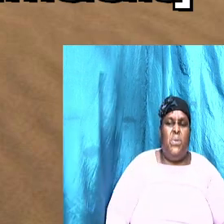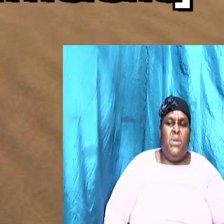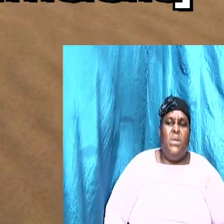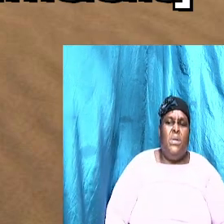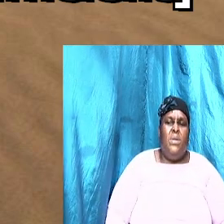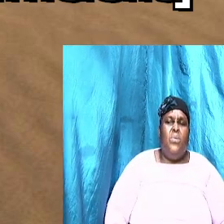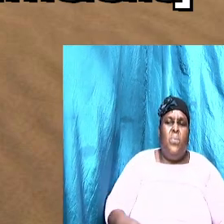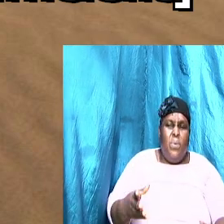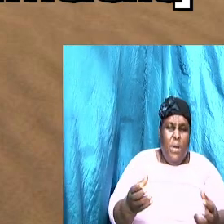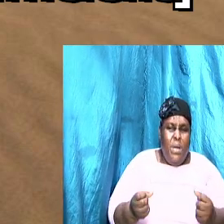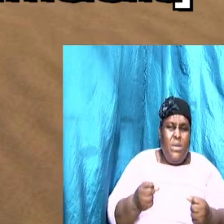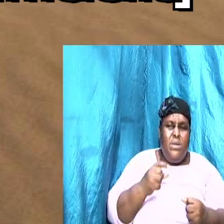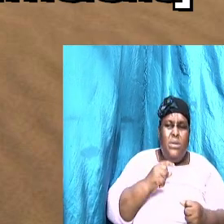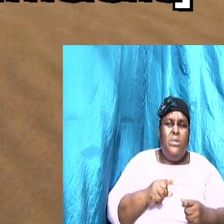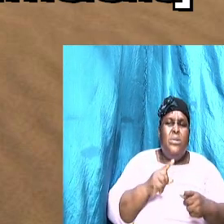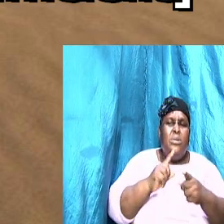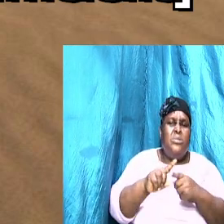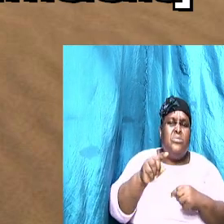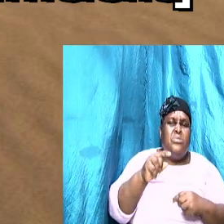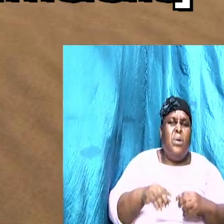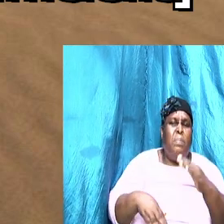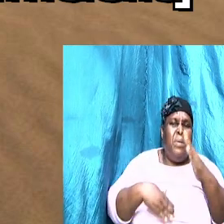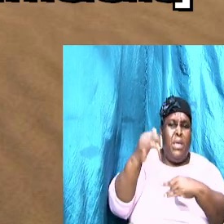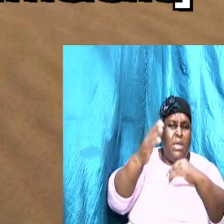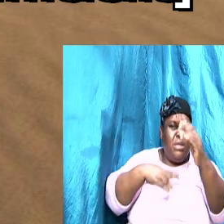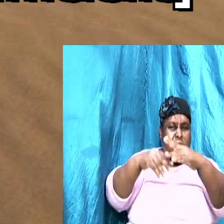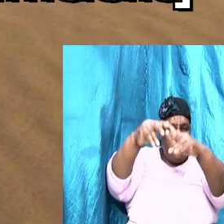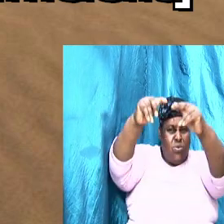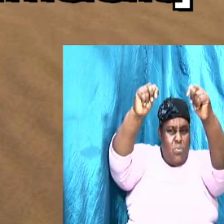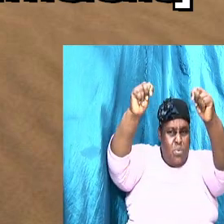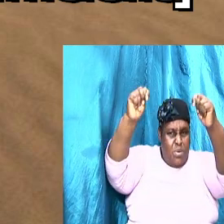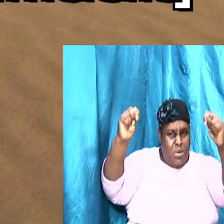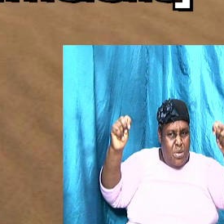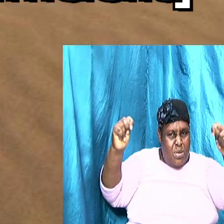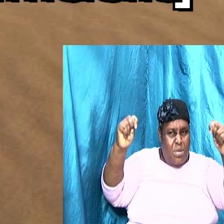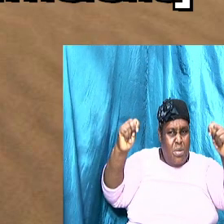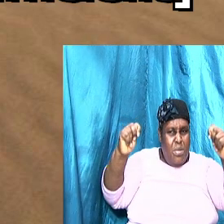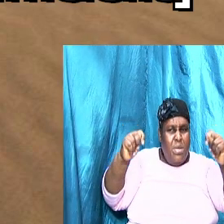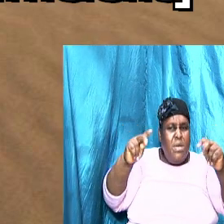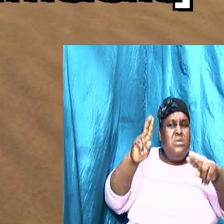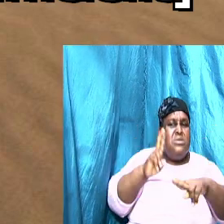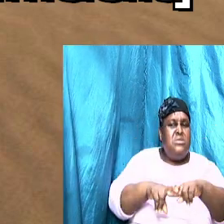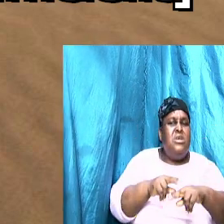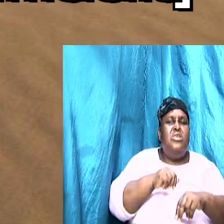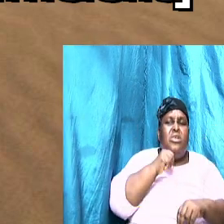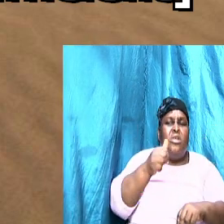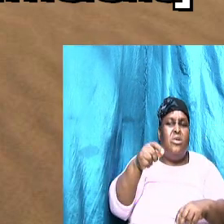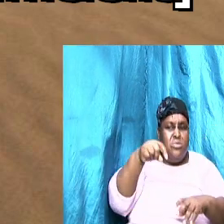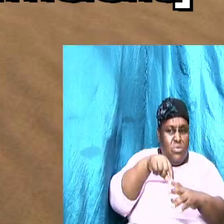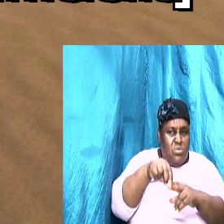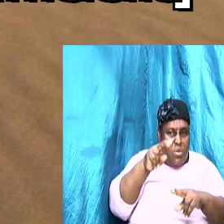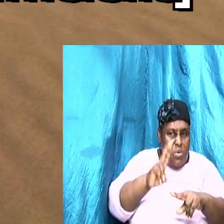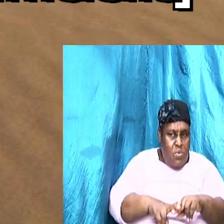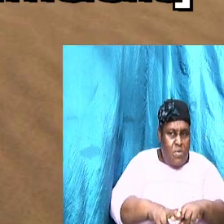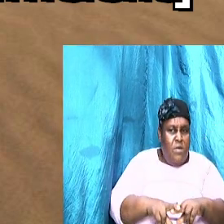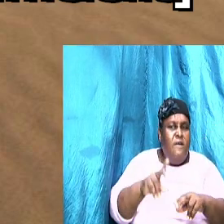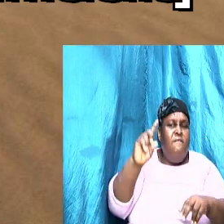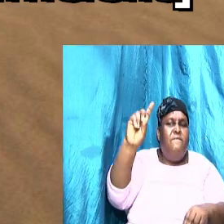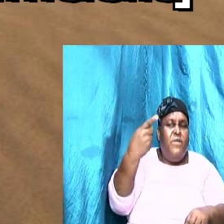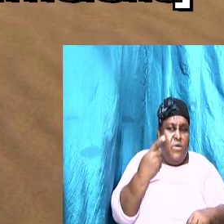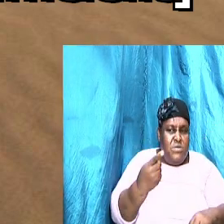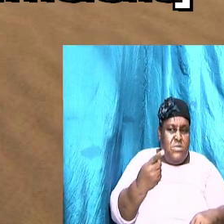intending to build a tower sit it not down first